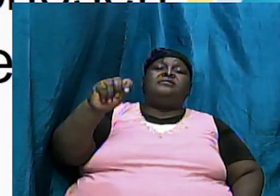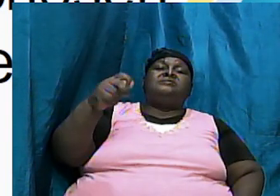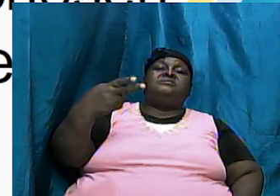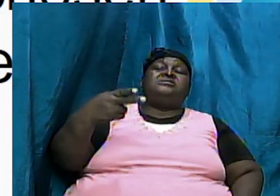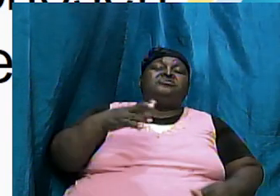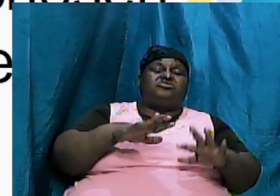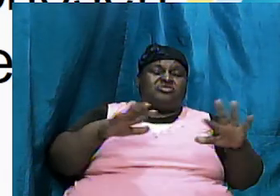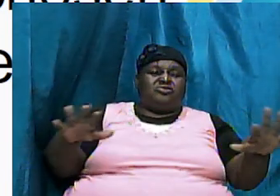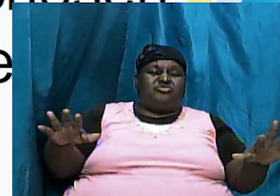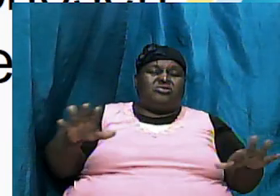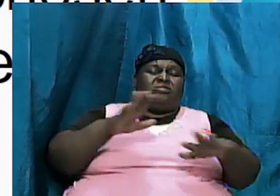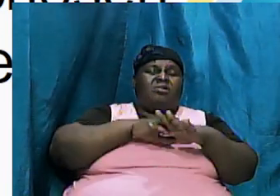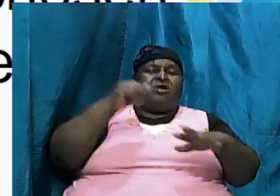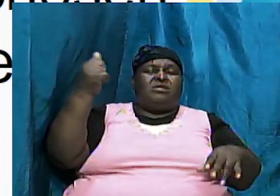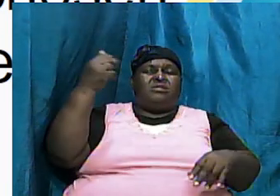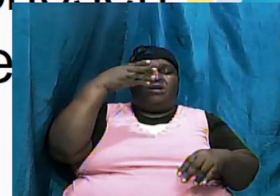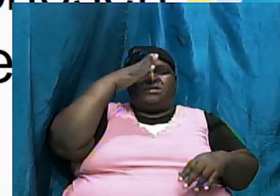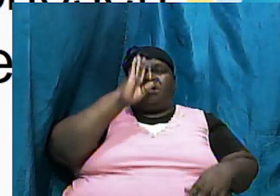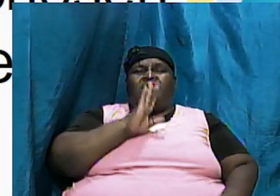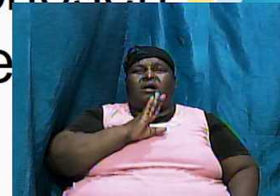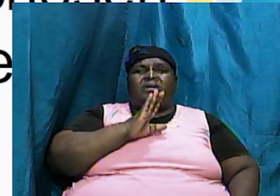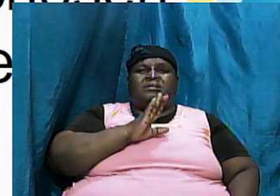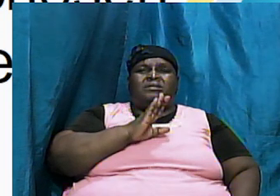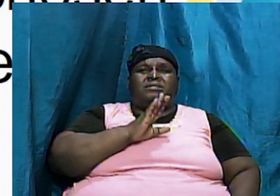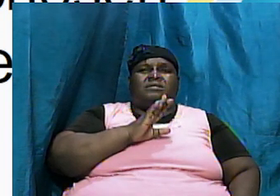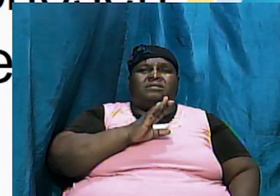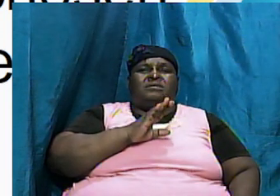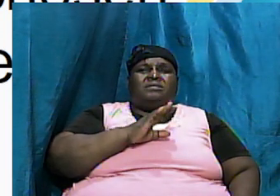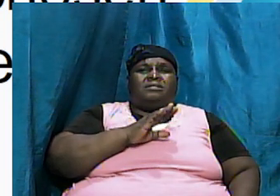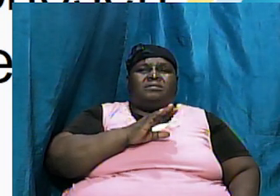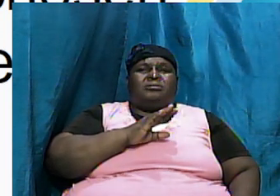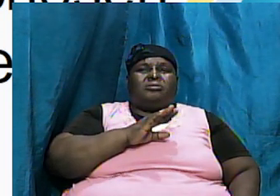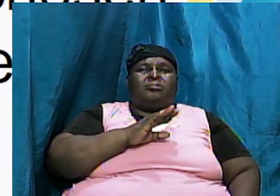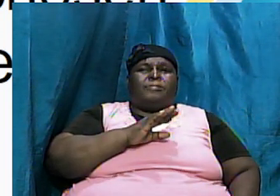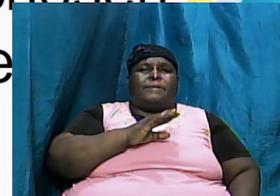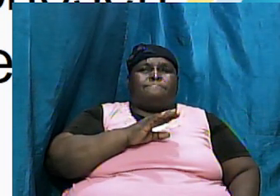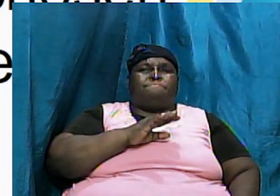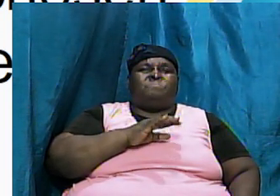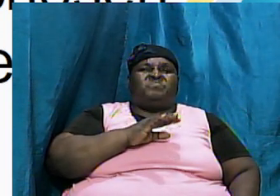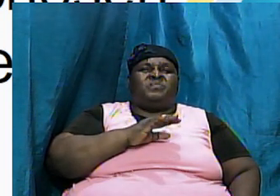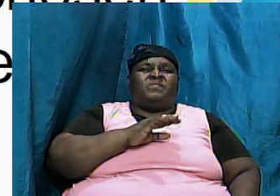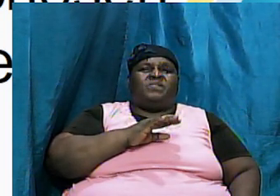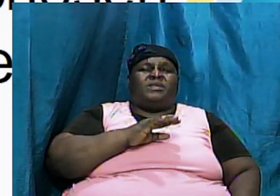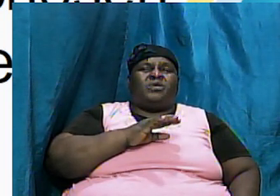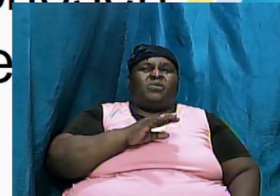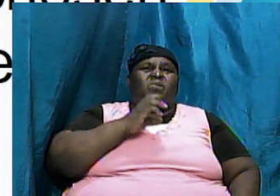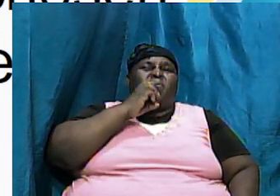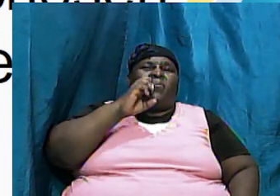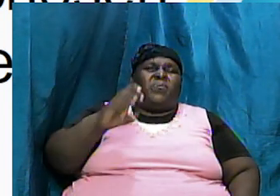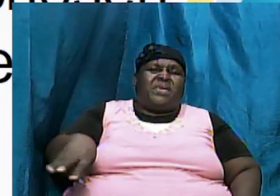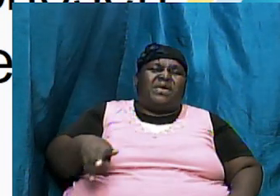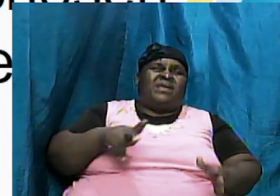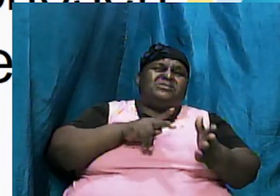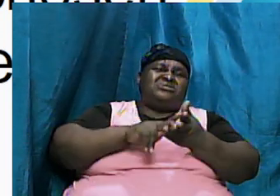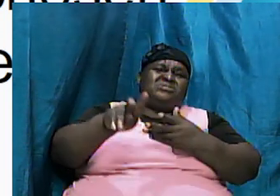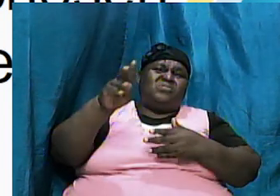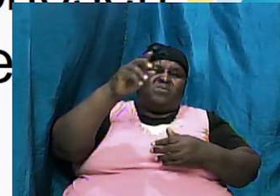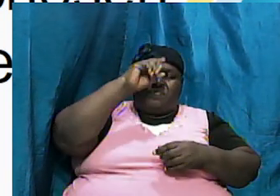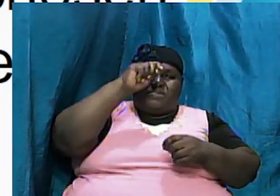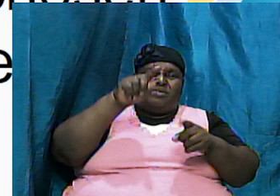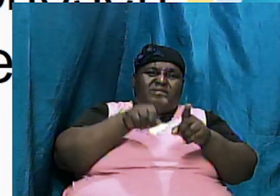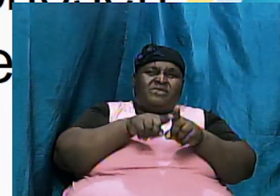Cain's children were the one that followed into the footsteps of their father Cain and he was wicked and slew his brother and his